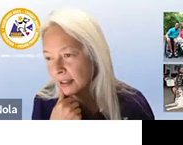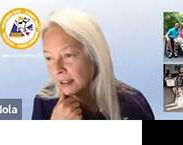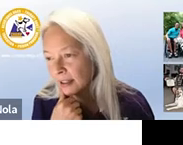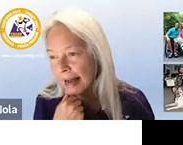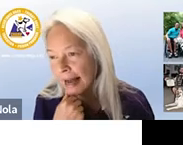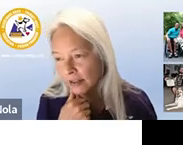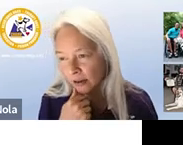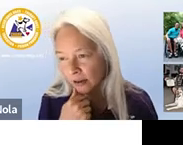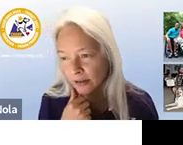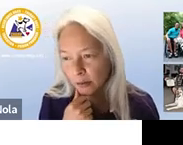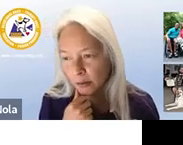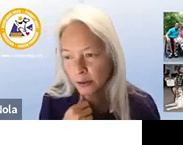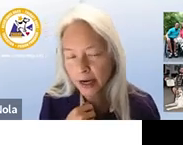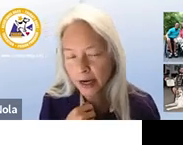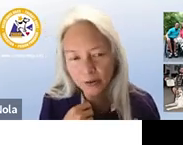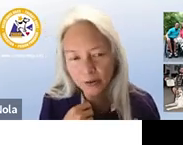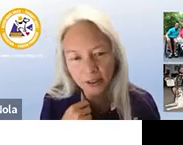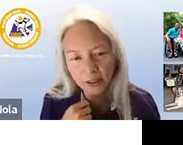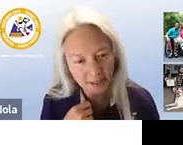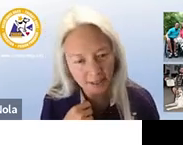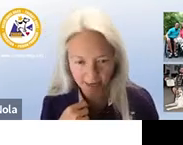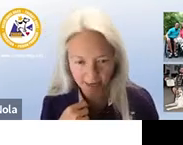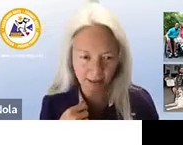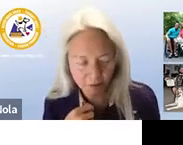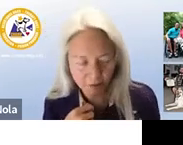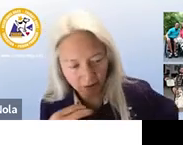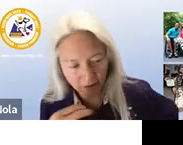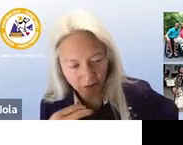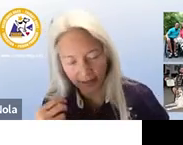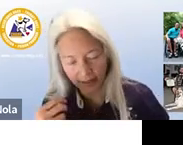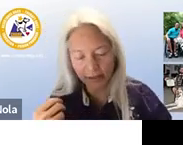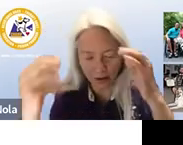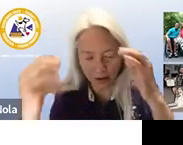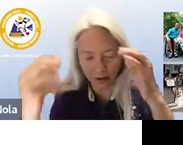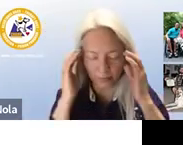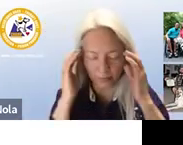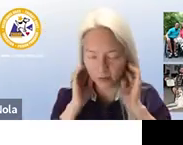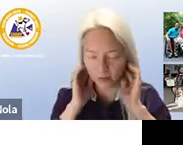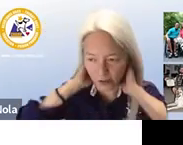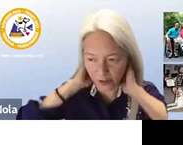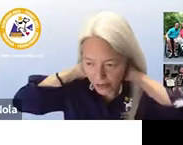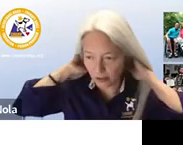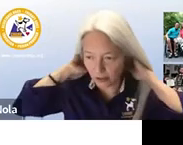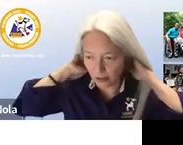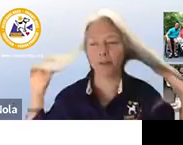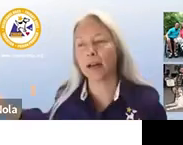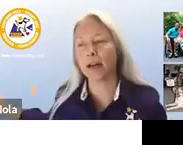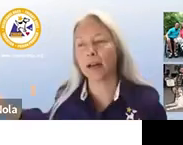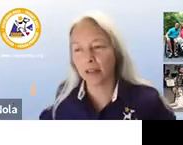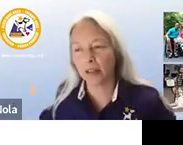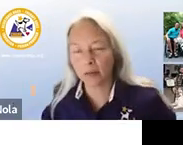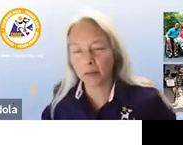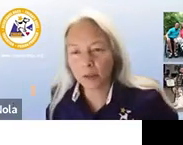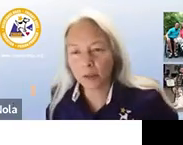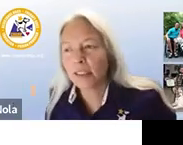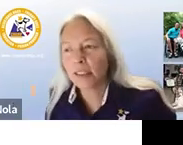uh access to take our dogs out when we were training with our dogs uh everybody thought i guess the dogs service dogs just magically appeared when they knew how